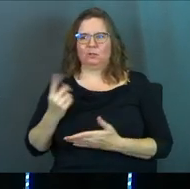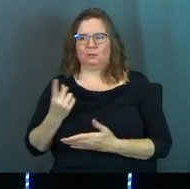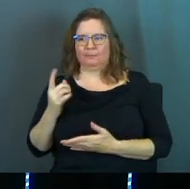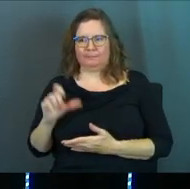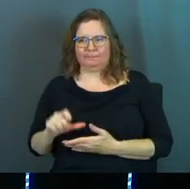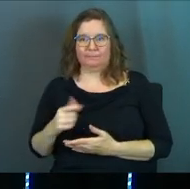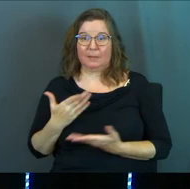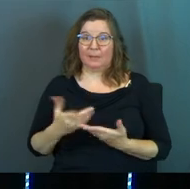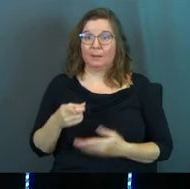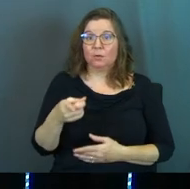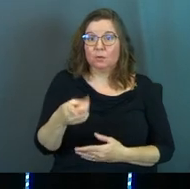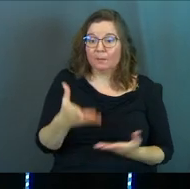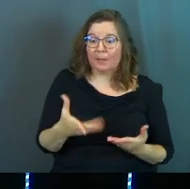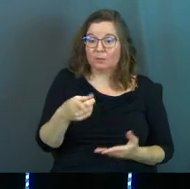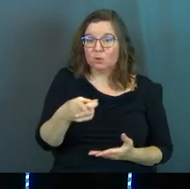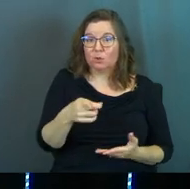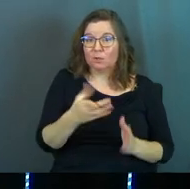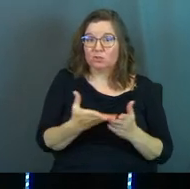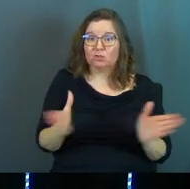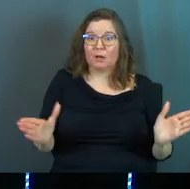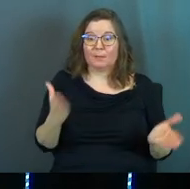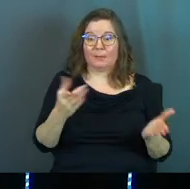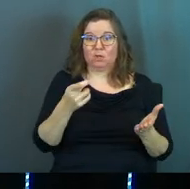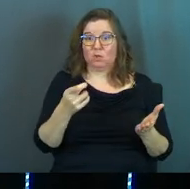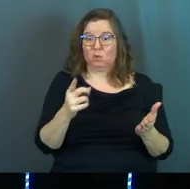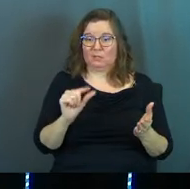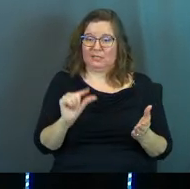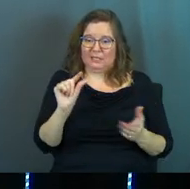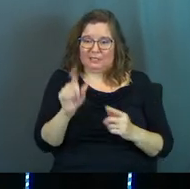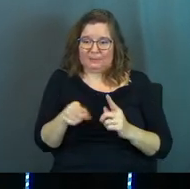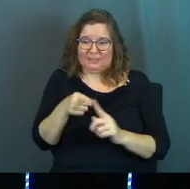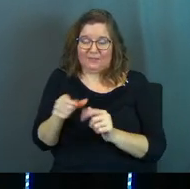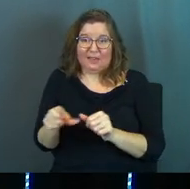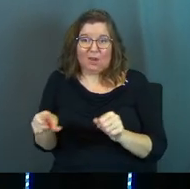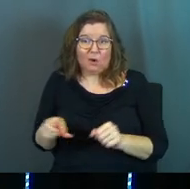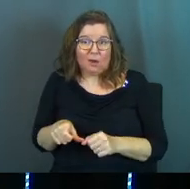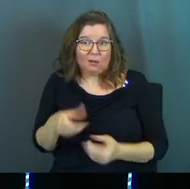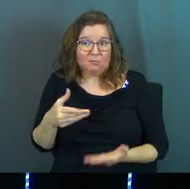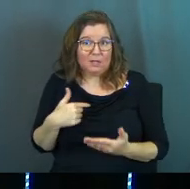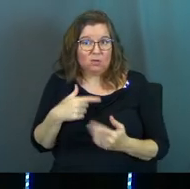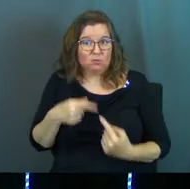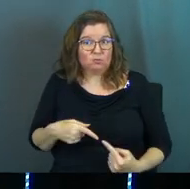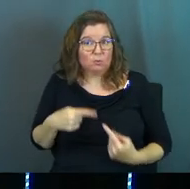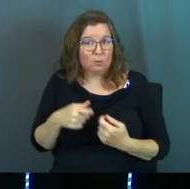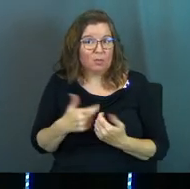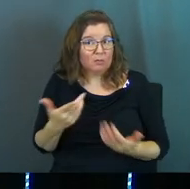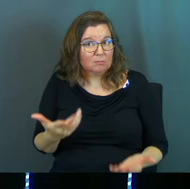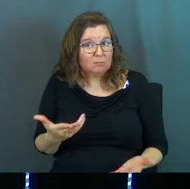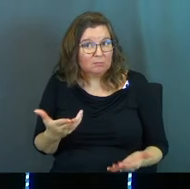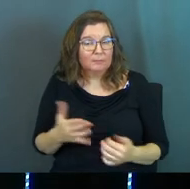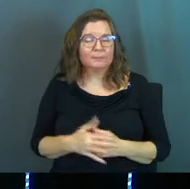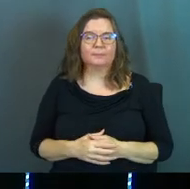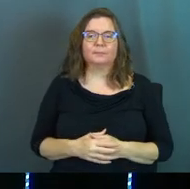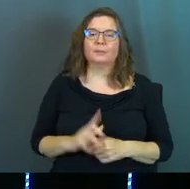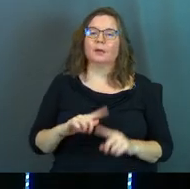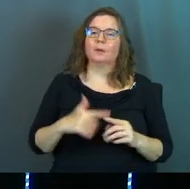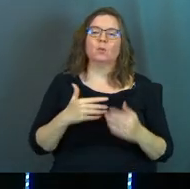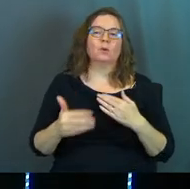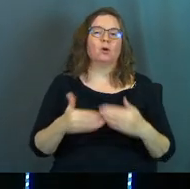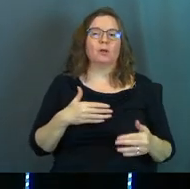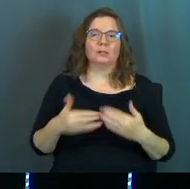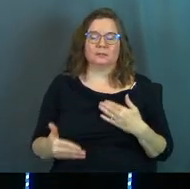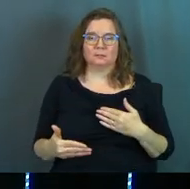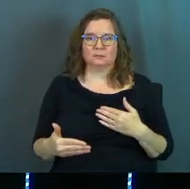And maybe that's been you. Maybe that's been you in general. Maybe it's been you just in a particular area that you struggle with. But